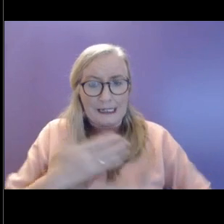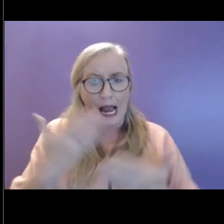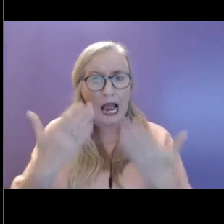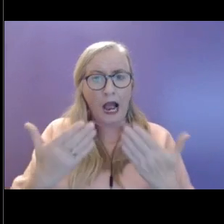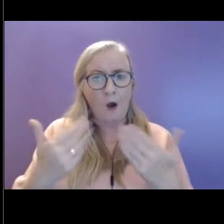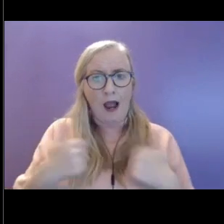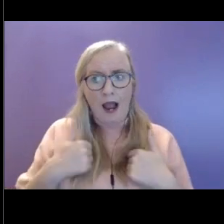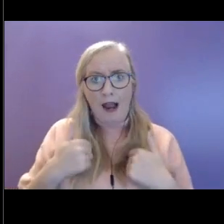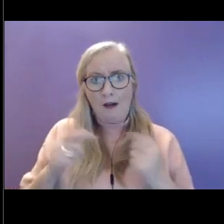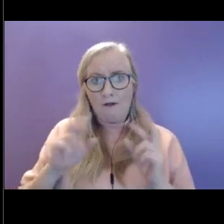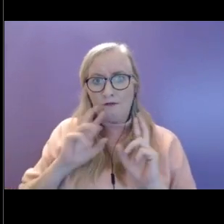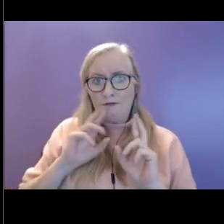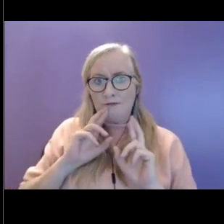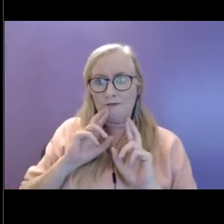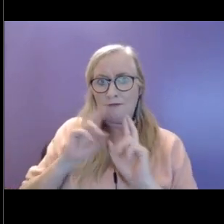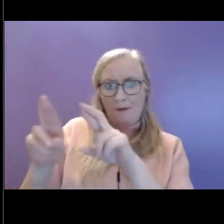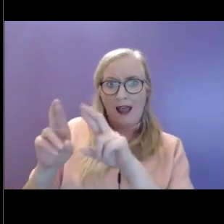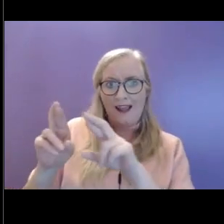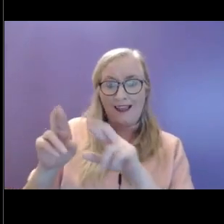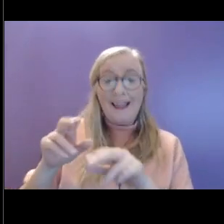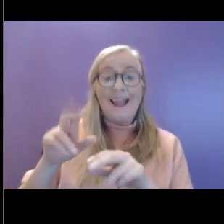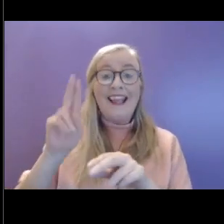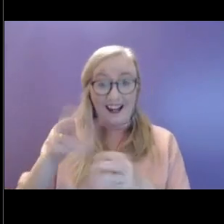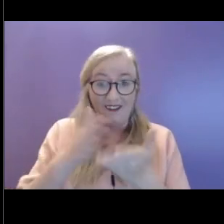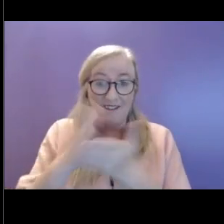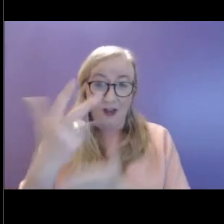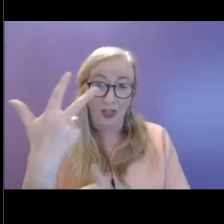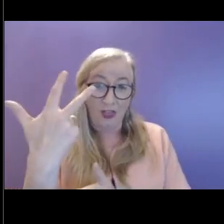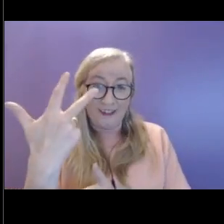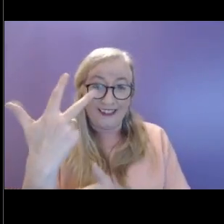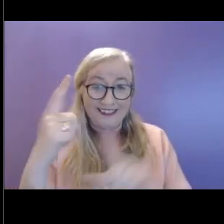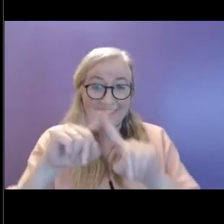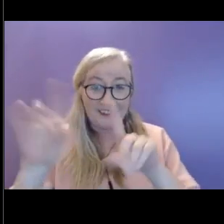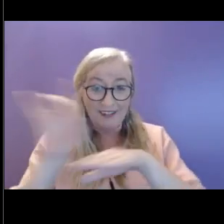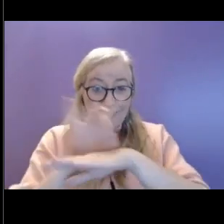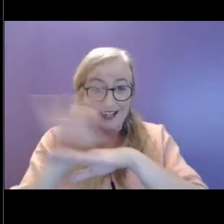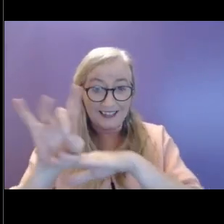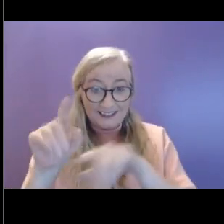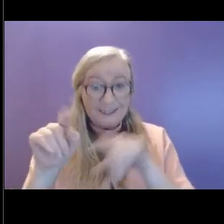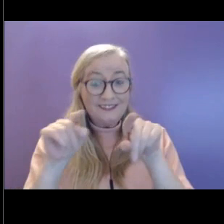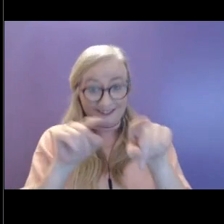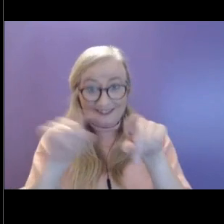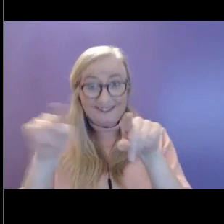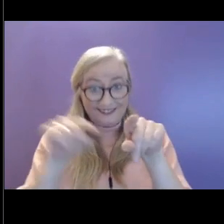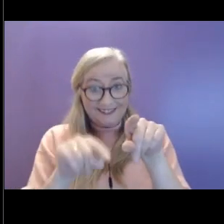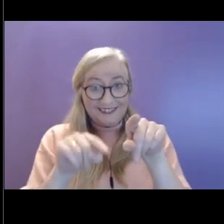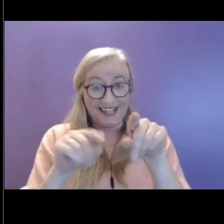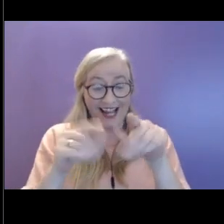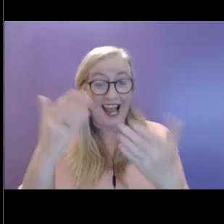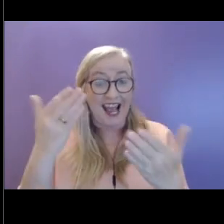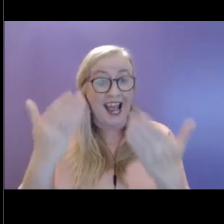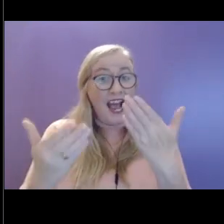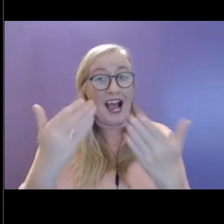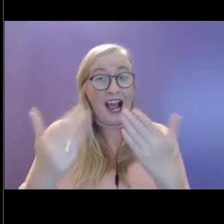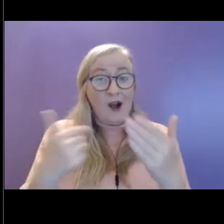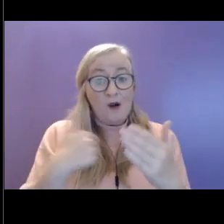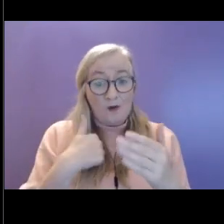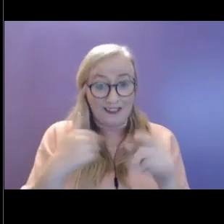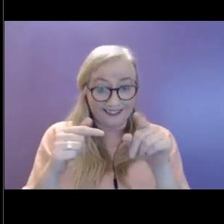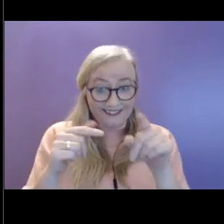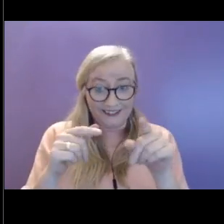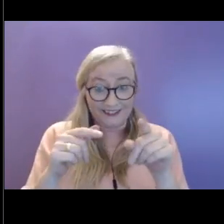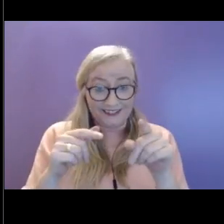be categorized into one of these three systems. This is kind of at the center of an approach called compassion focused therapy.